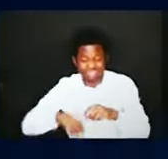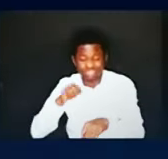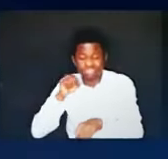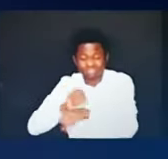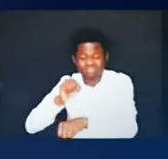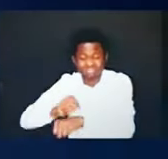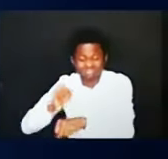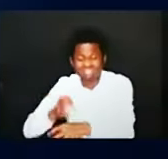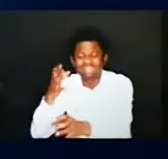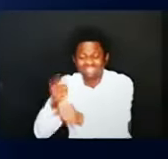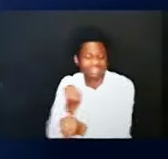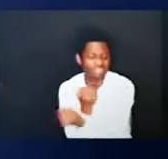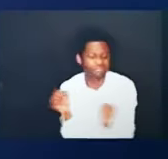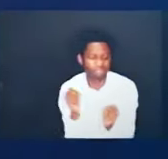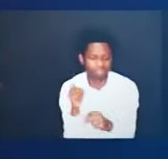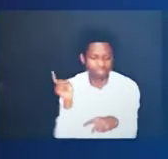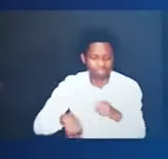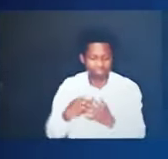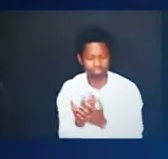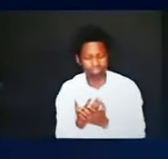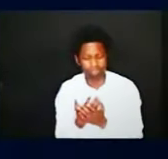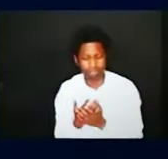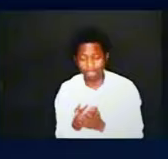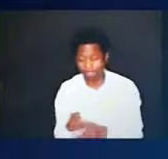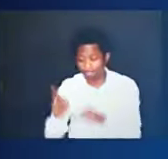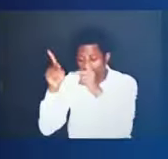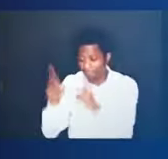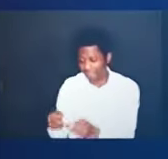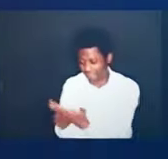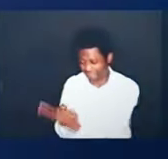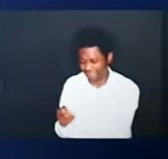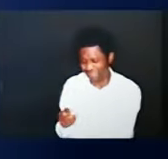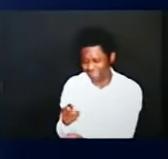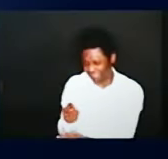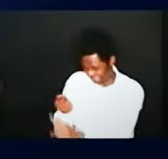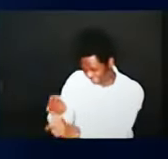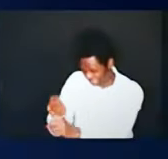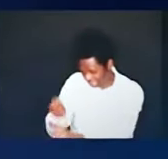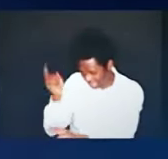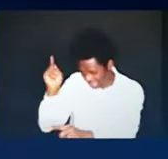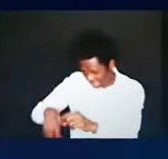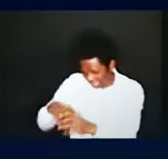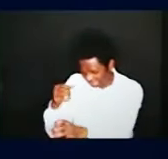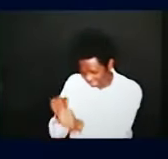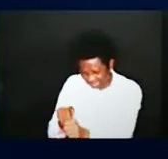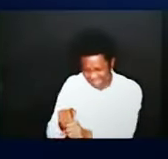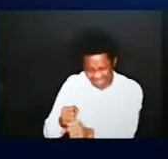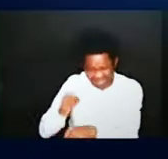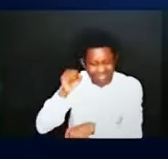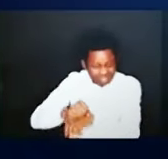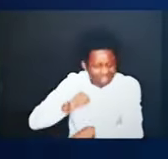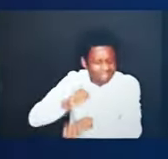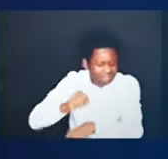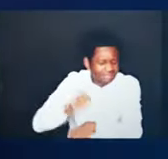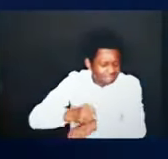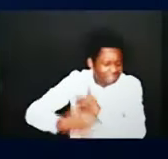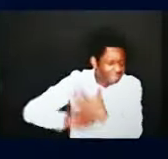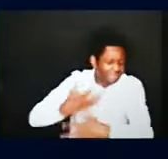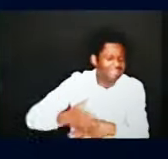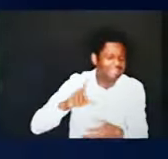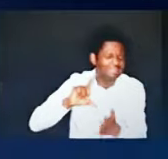it is not something a person can earn through supposedly meritorious deeds